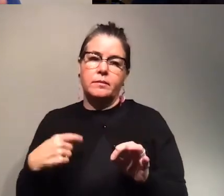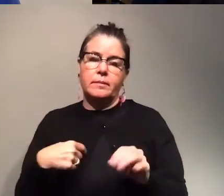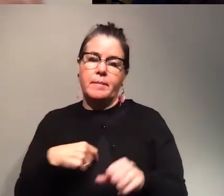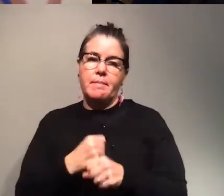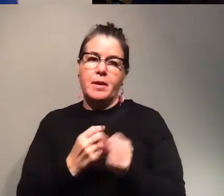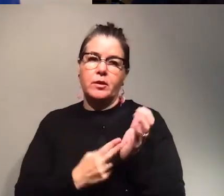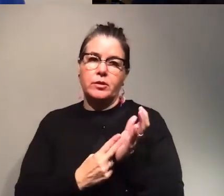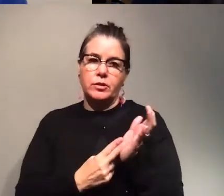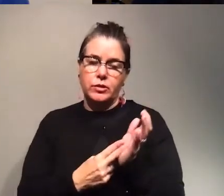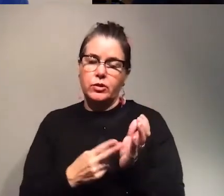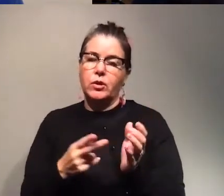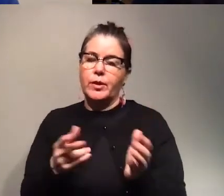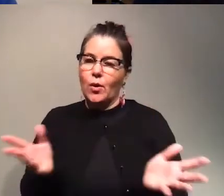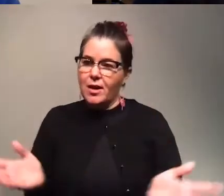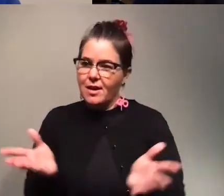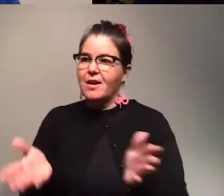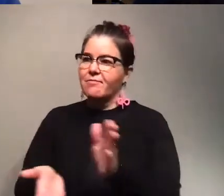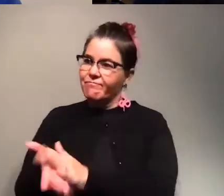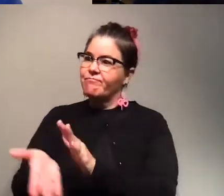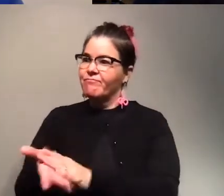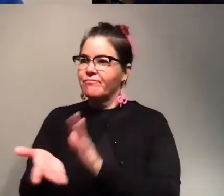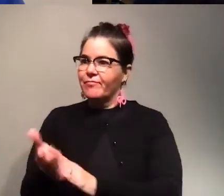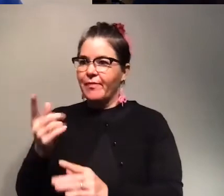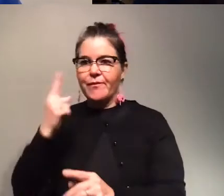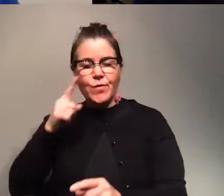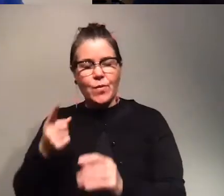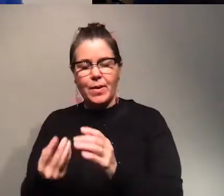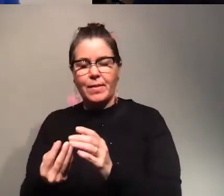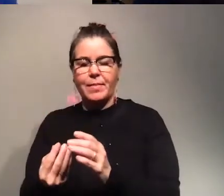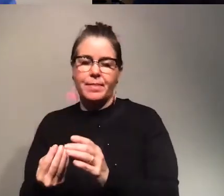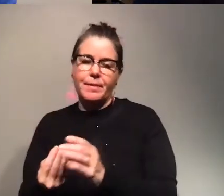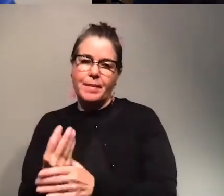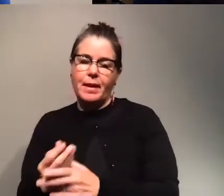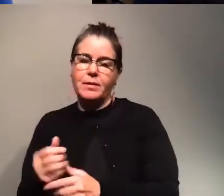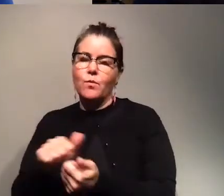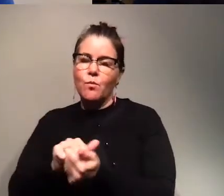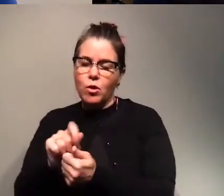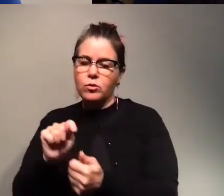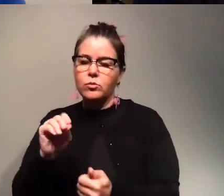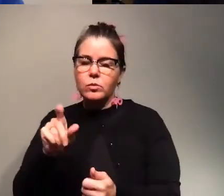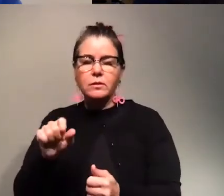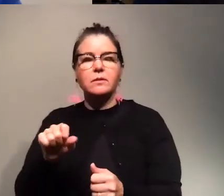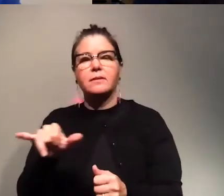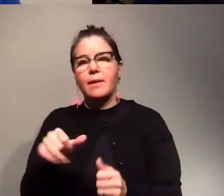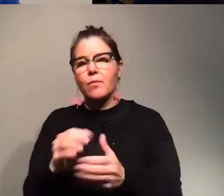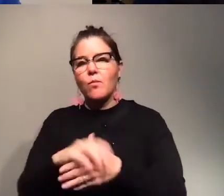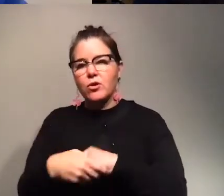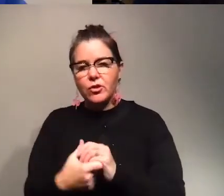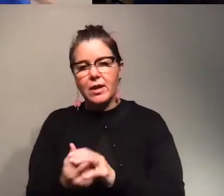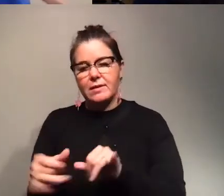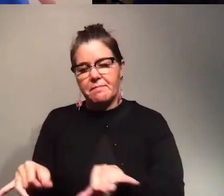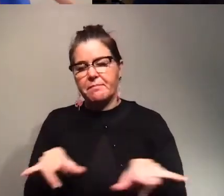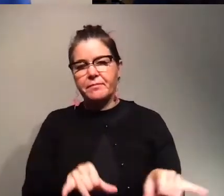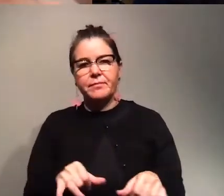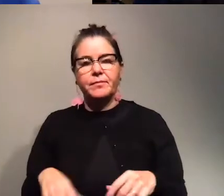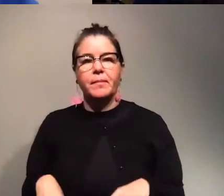don't facilitate that for them so washing our tools like washing our hands or like yes